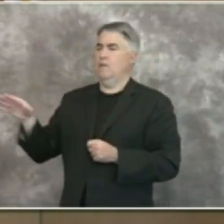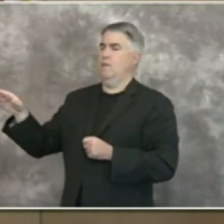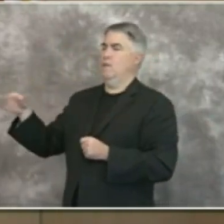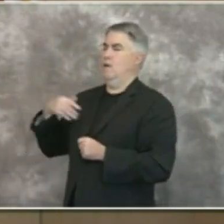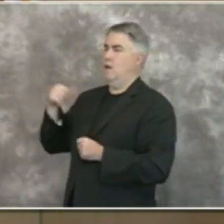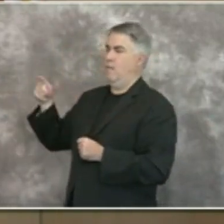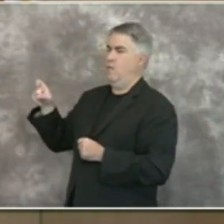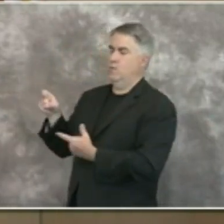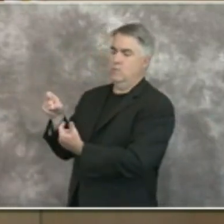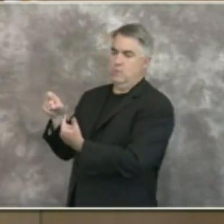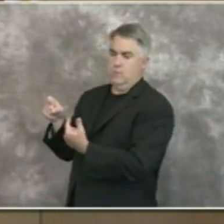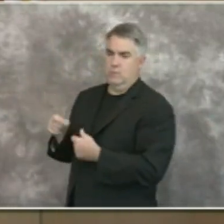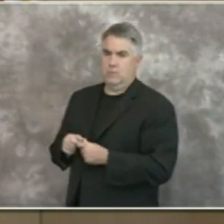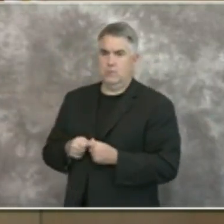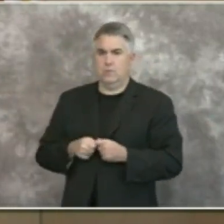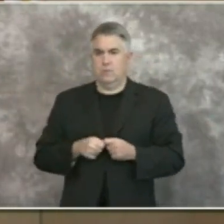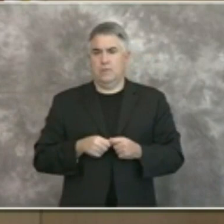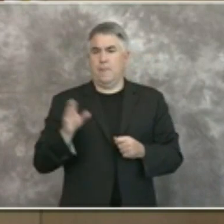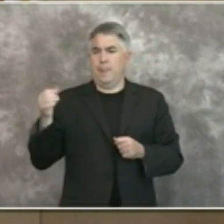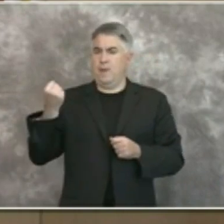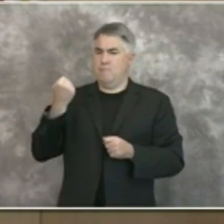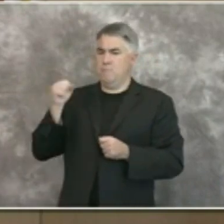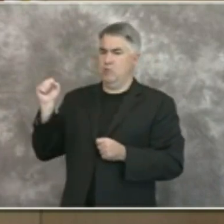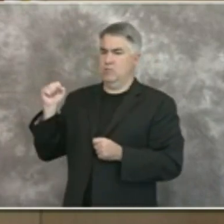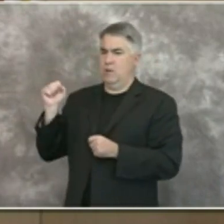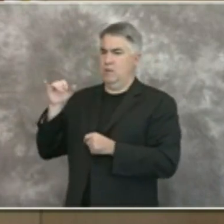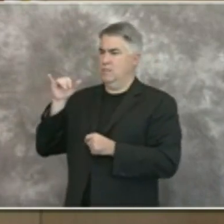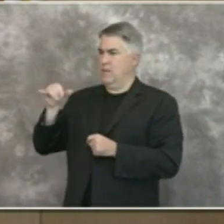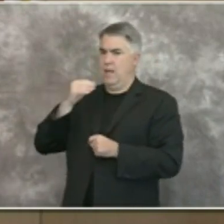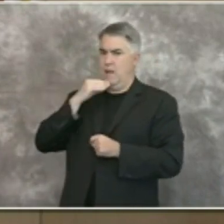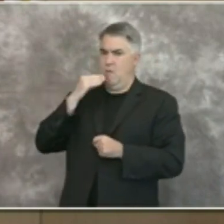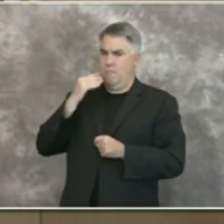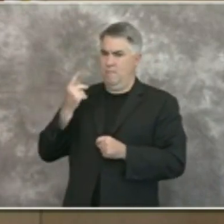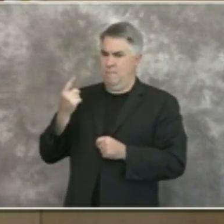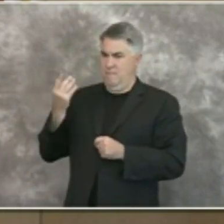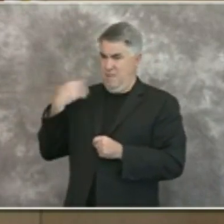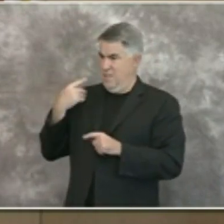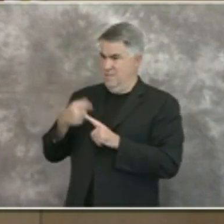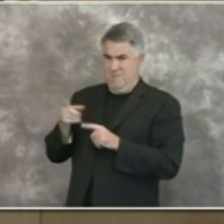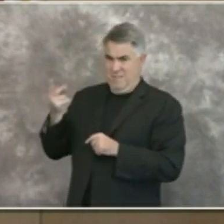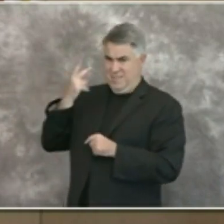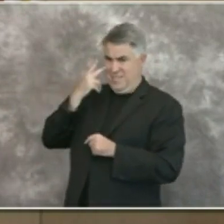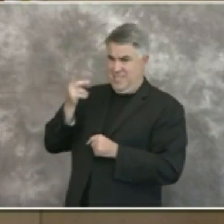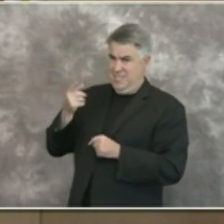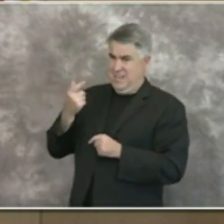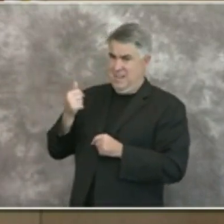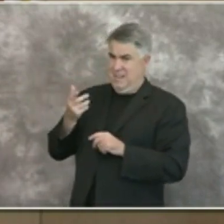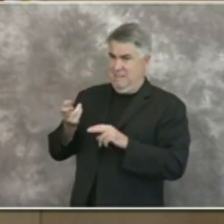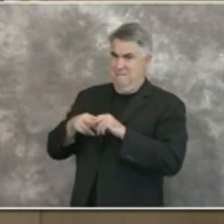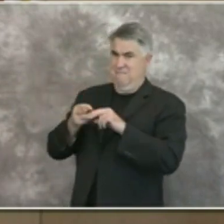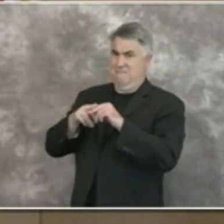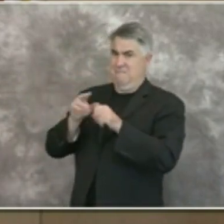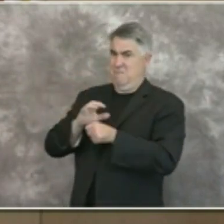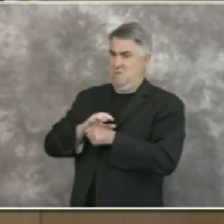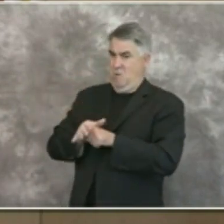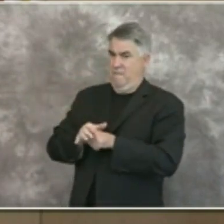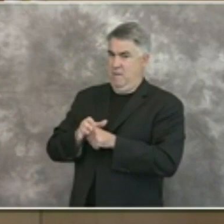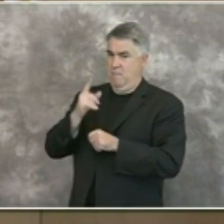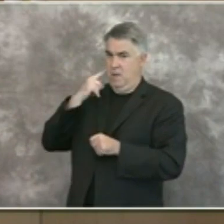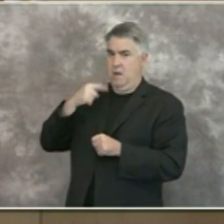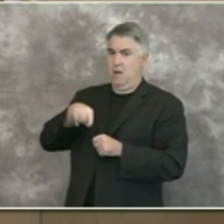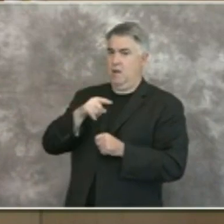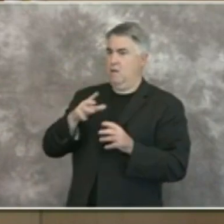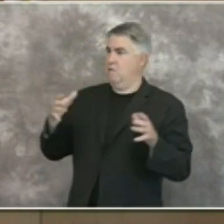stay home orders uh last month did we see any sort of spike or increase related to to those gatherings we i